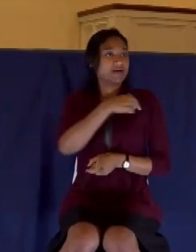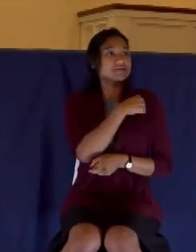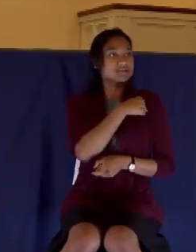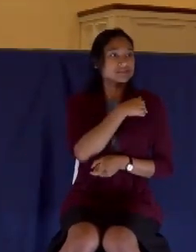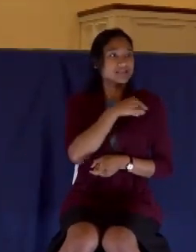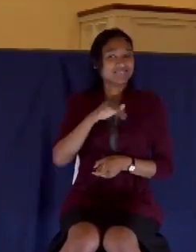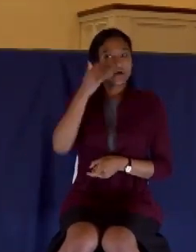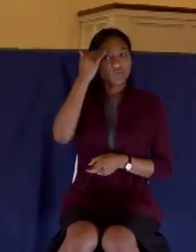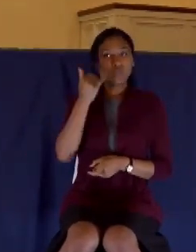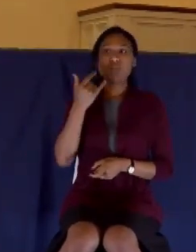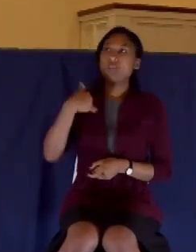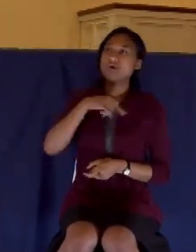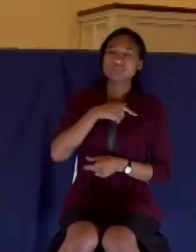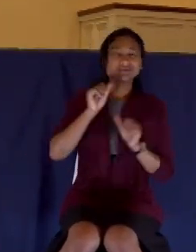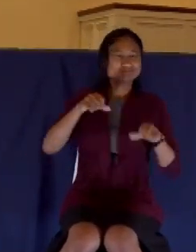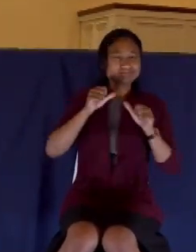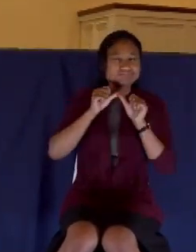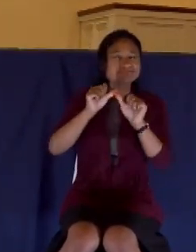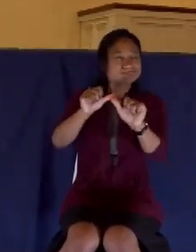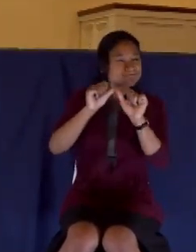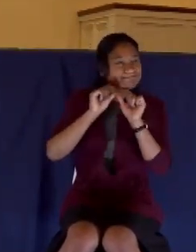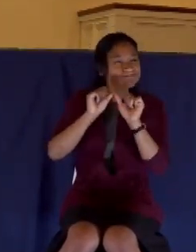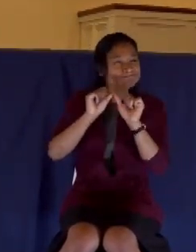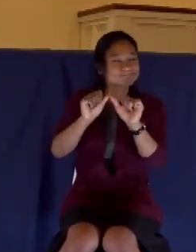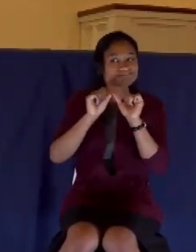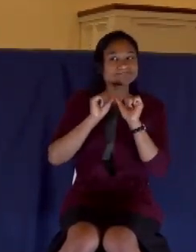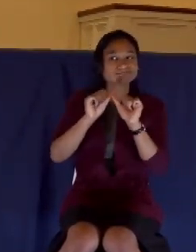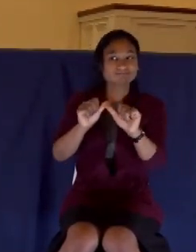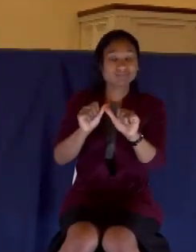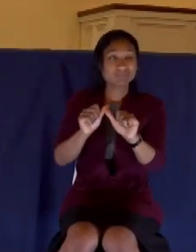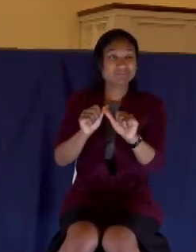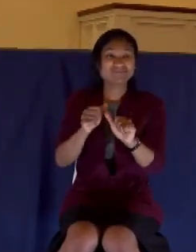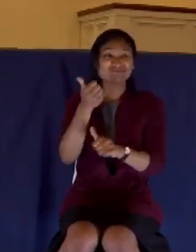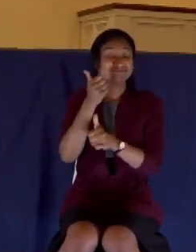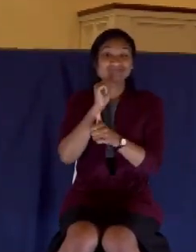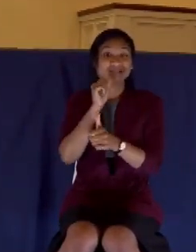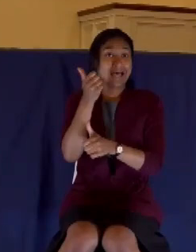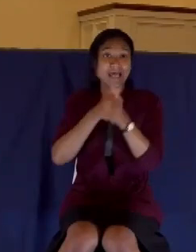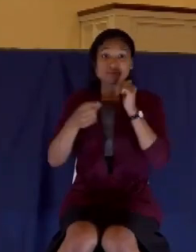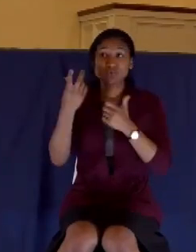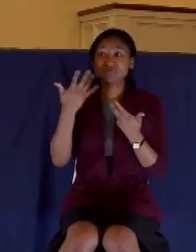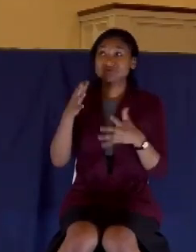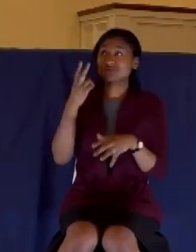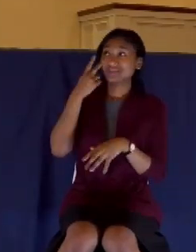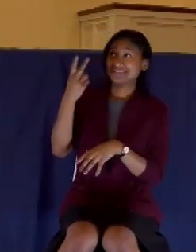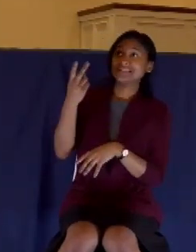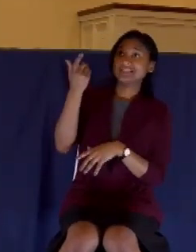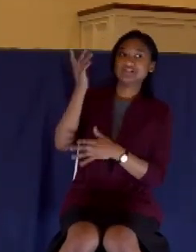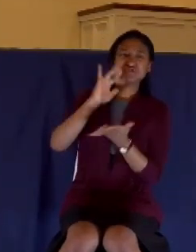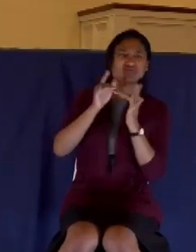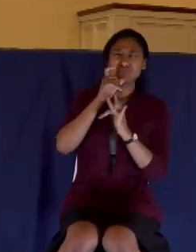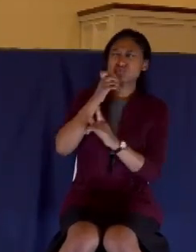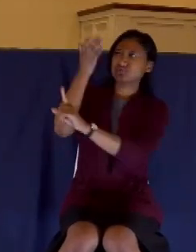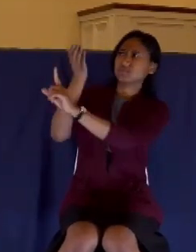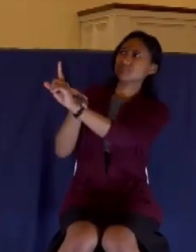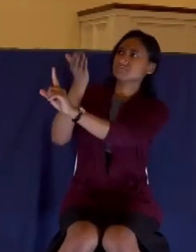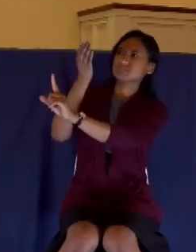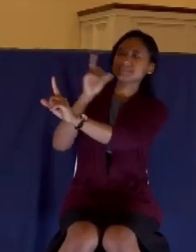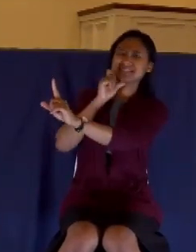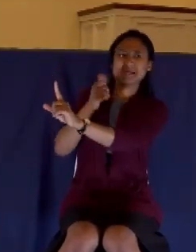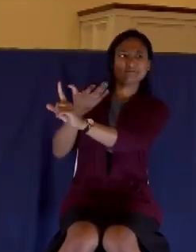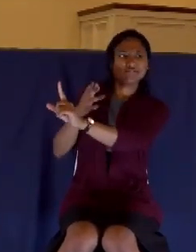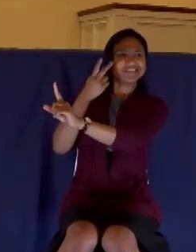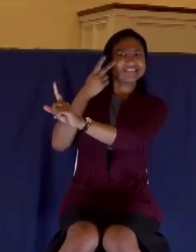That's why we continue on. Not everyone has seen Jesus for who he is. Not everyone has seen the beauty of Christ. Why not?